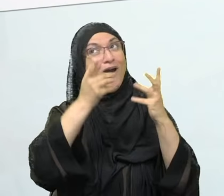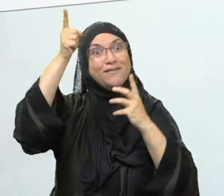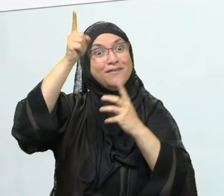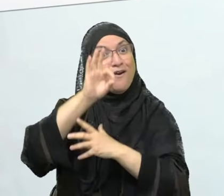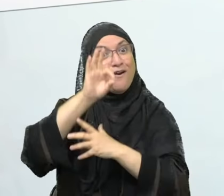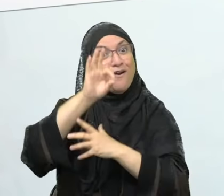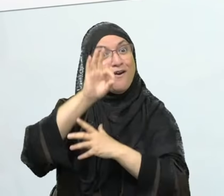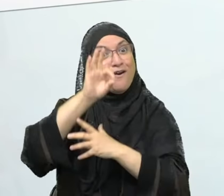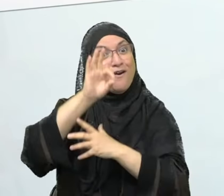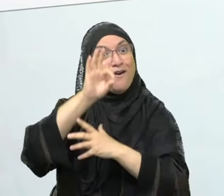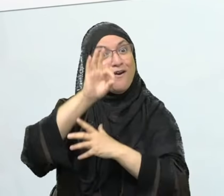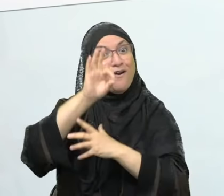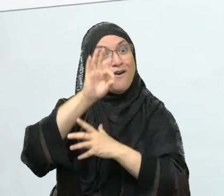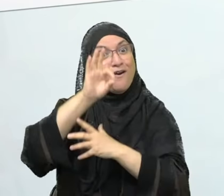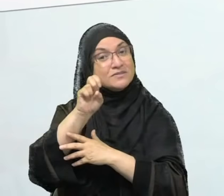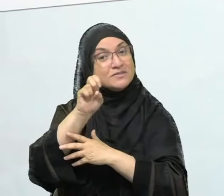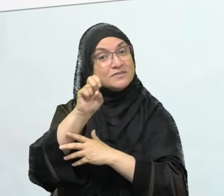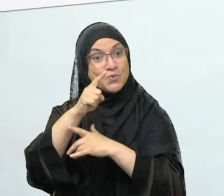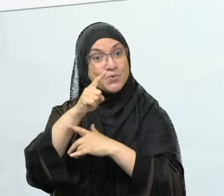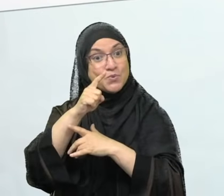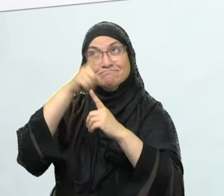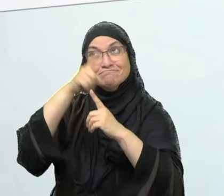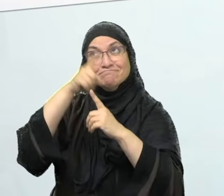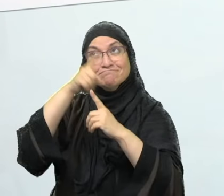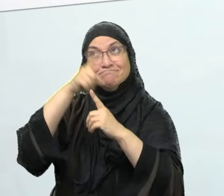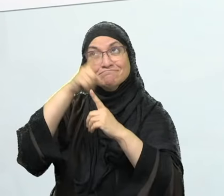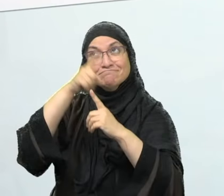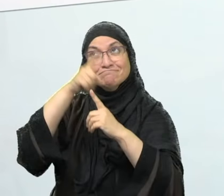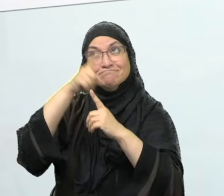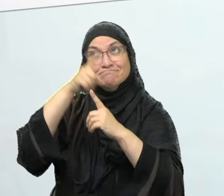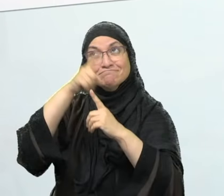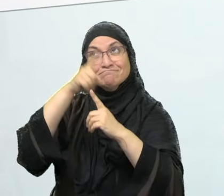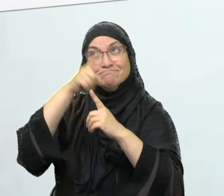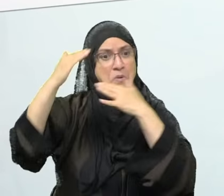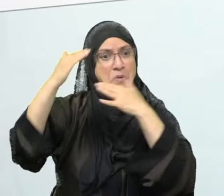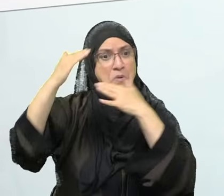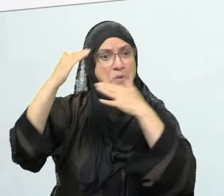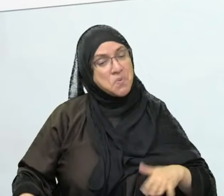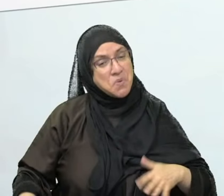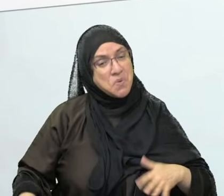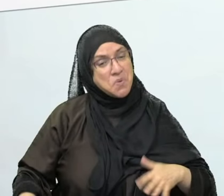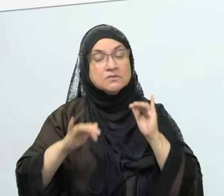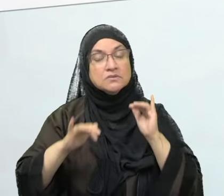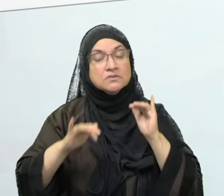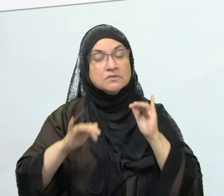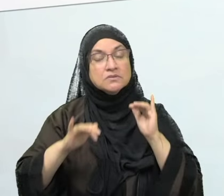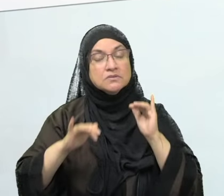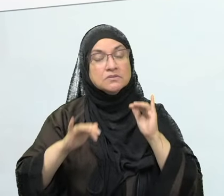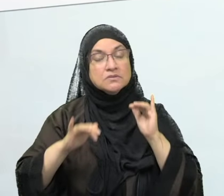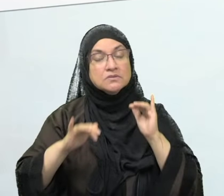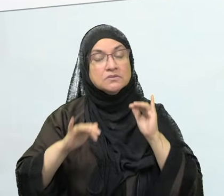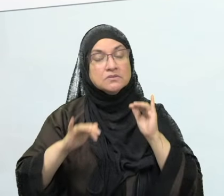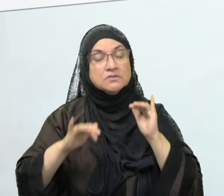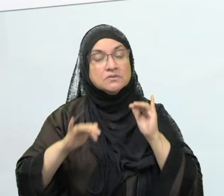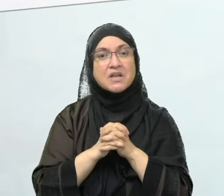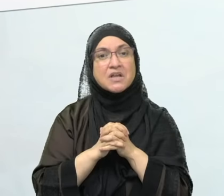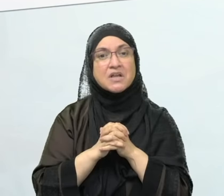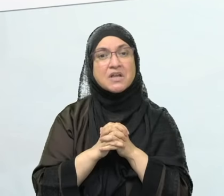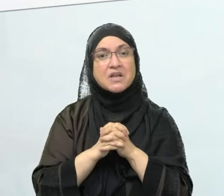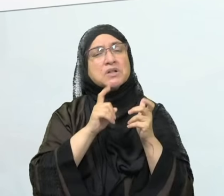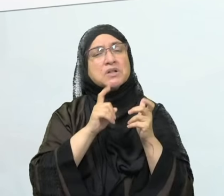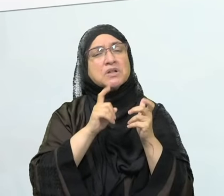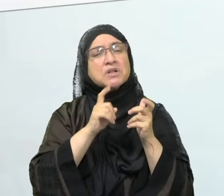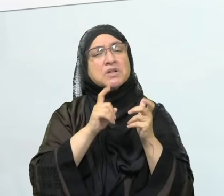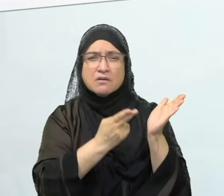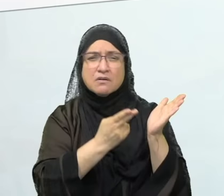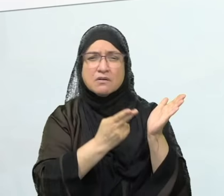protect us from al-kathib in every way and may Allah subhanahu wa ta'ala write us from al-siddiqeen. Allahumma ameen. Aqubhlu qawlihada wa astaghfirullah liwolekamu risa